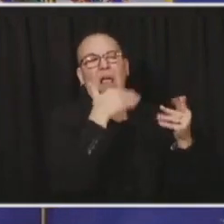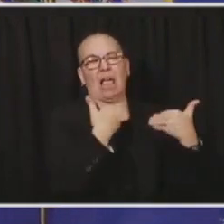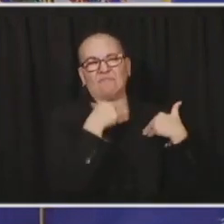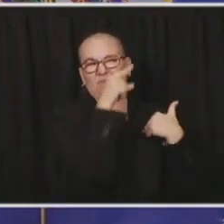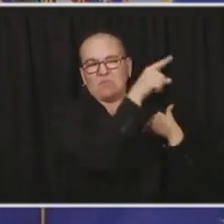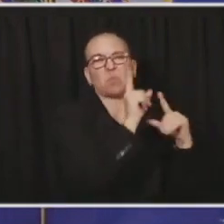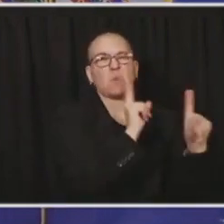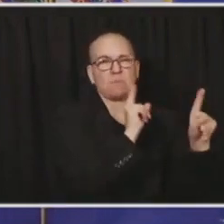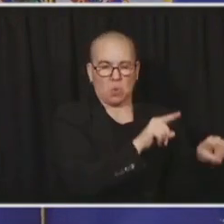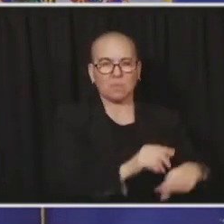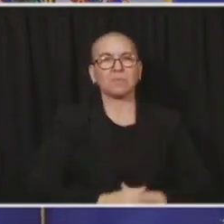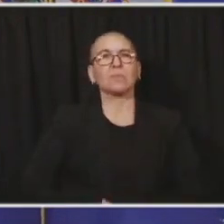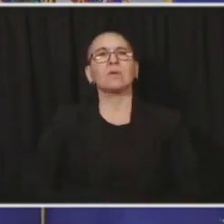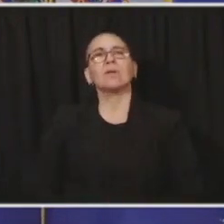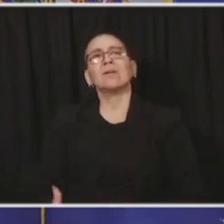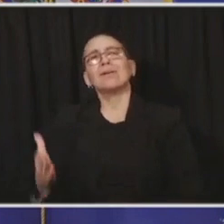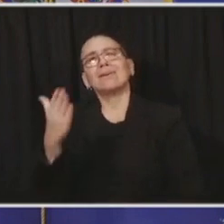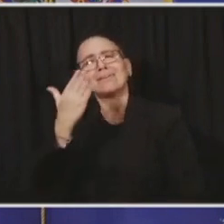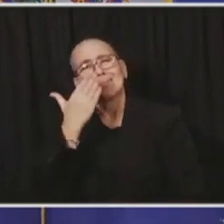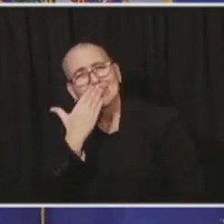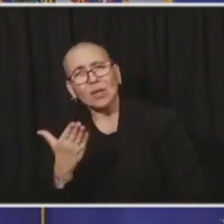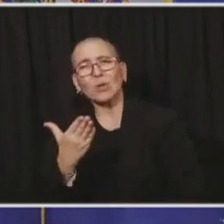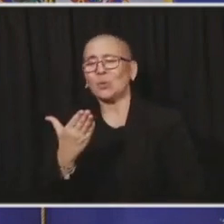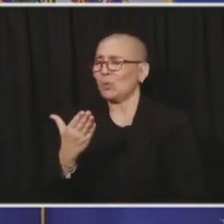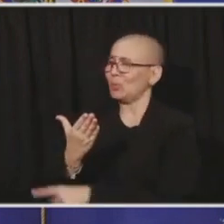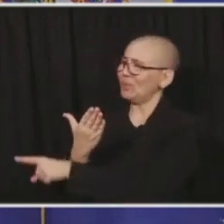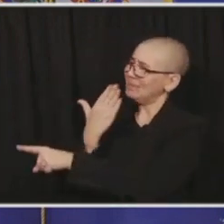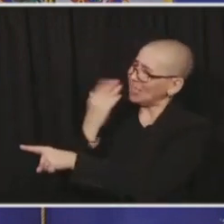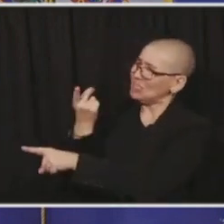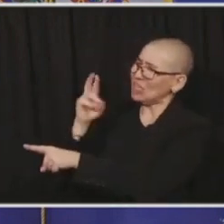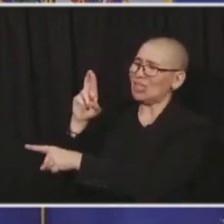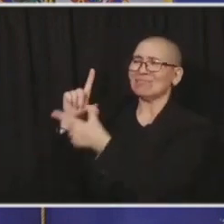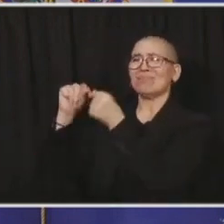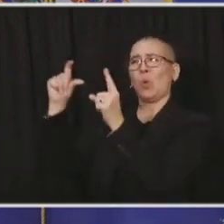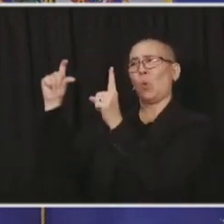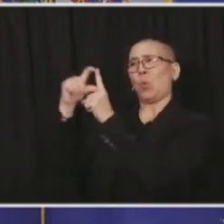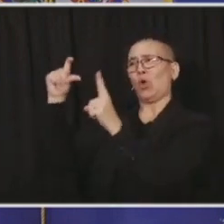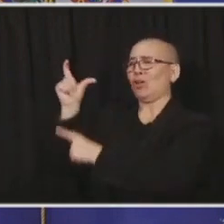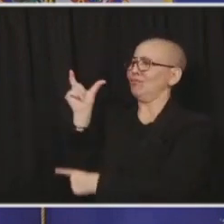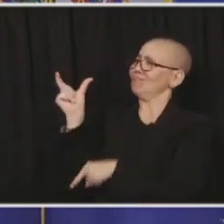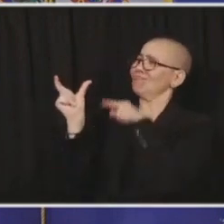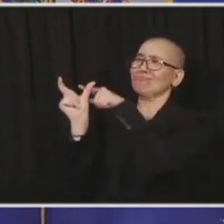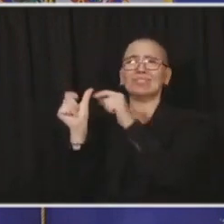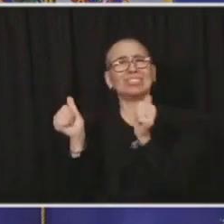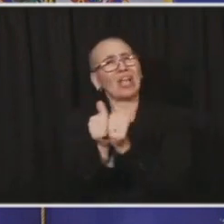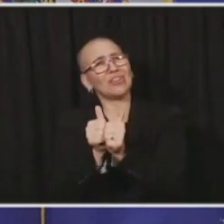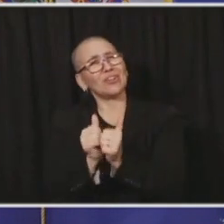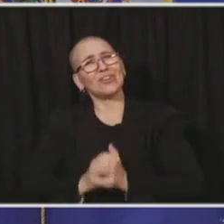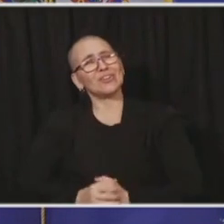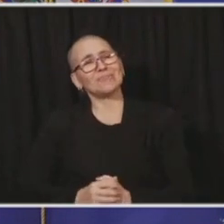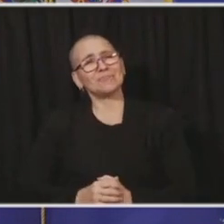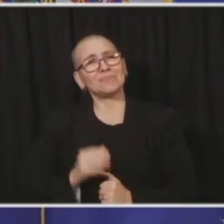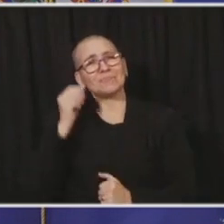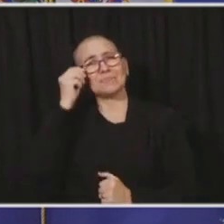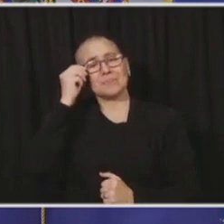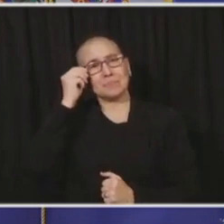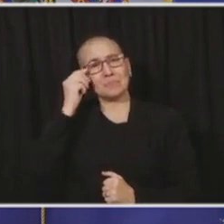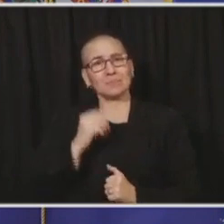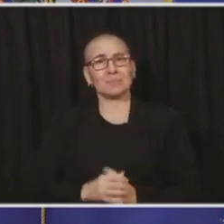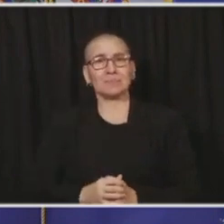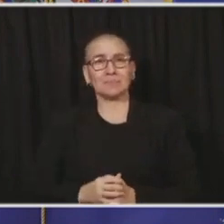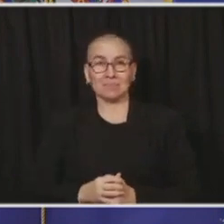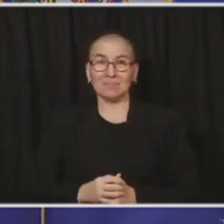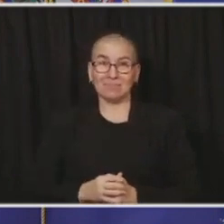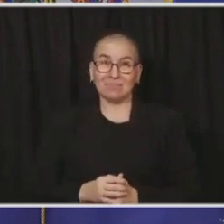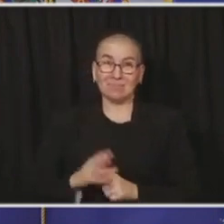for the together piece. Minnesotans, we can see the end of this thing. Ken's right. We've got six months to show who we are, and you've shown it.